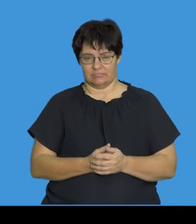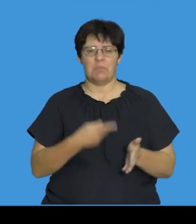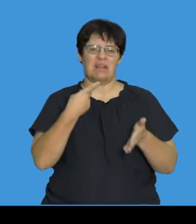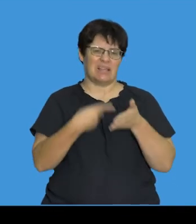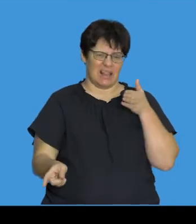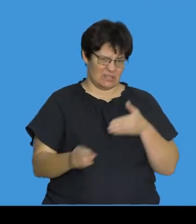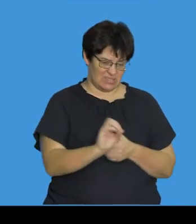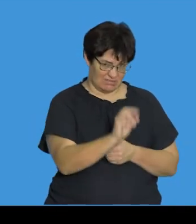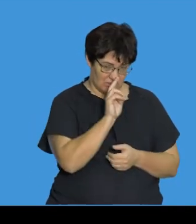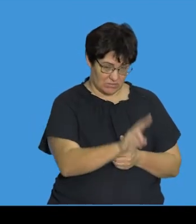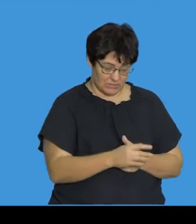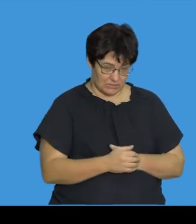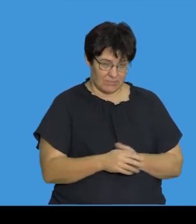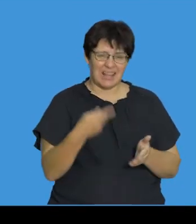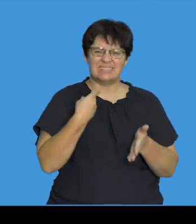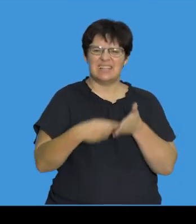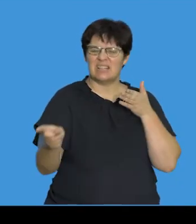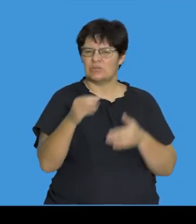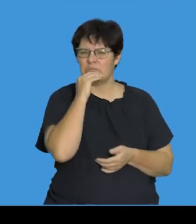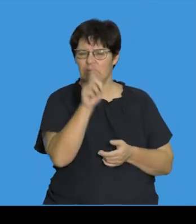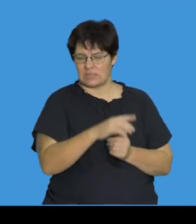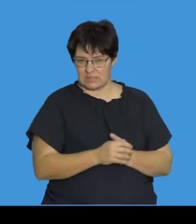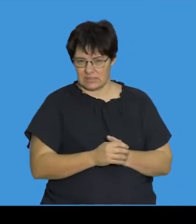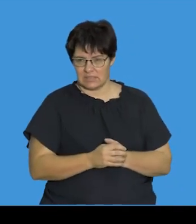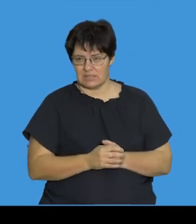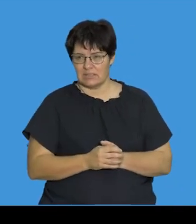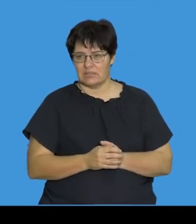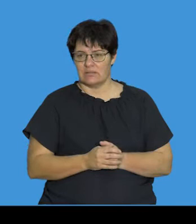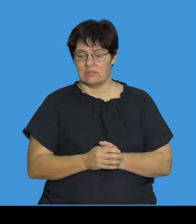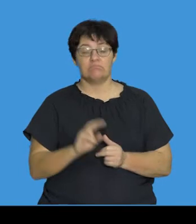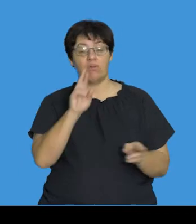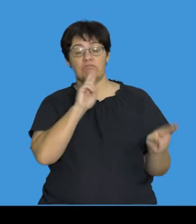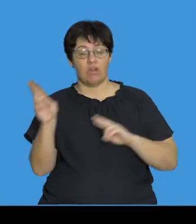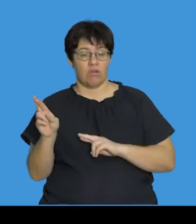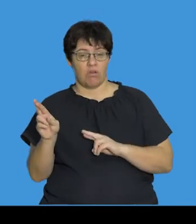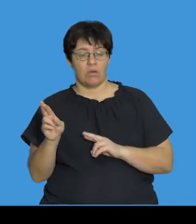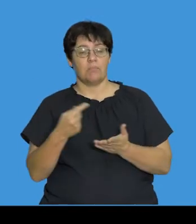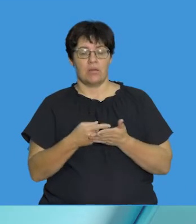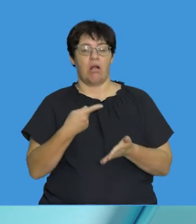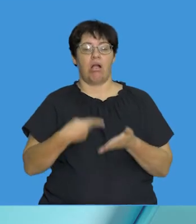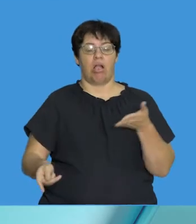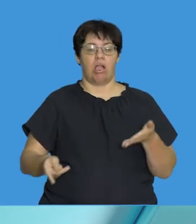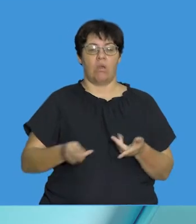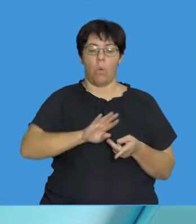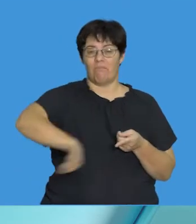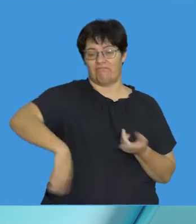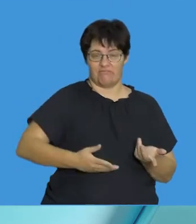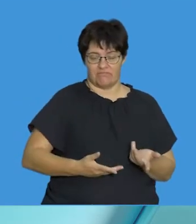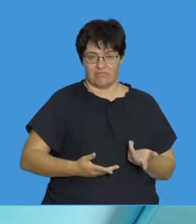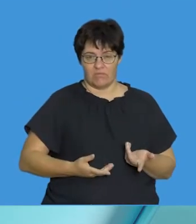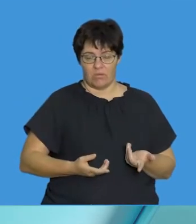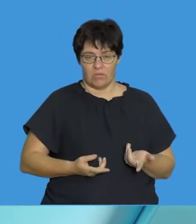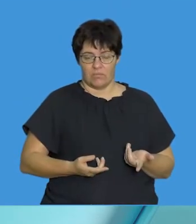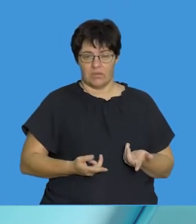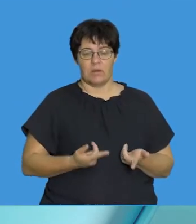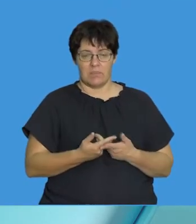deletion. So what does deletion mean? Deletion essentially refers to the omission, the removal. So as